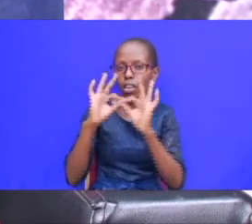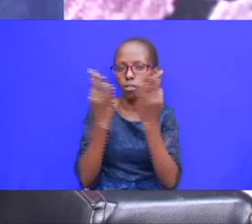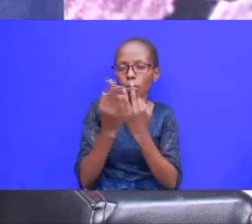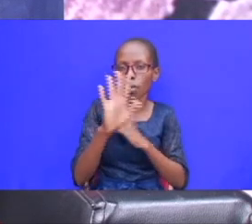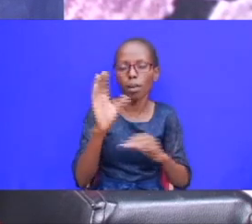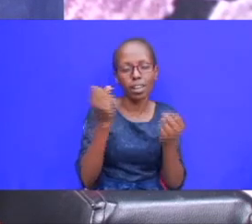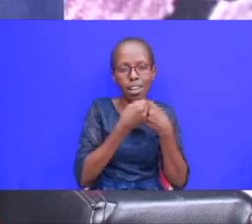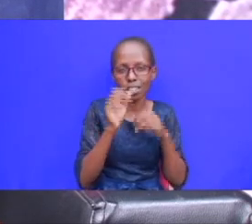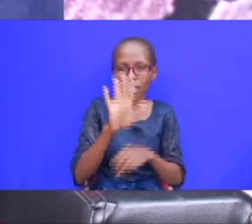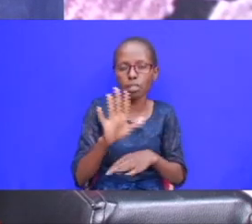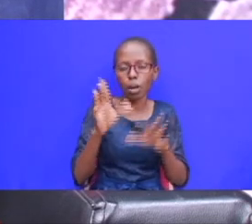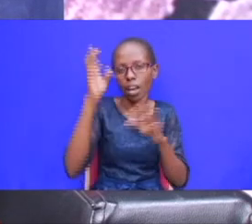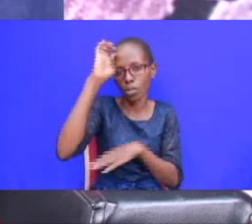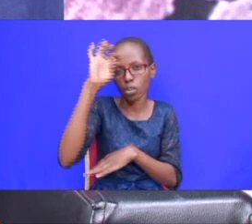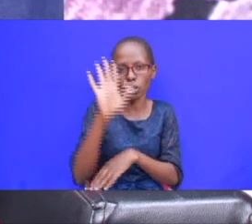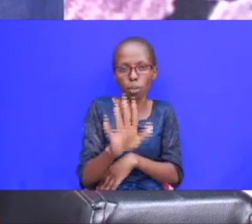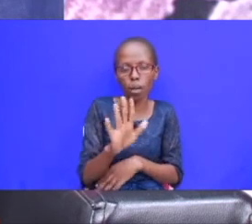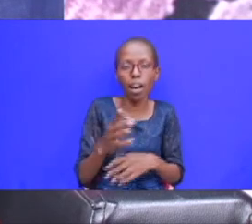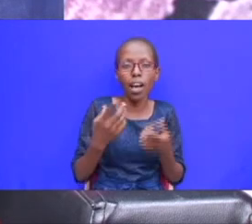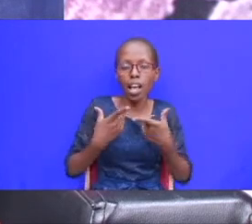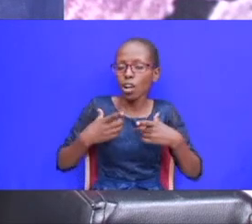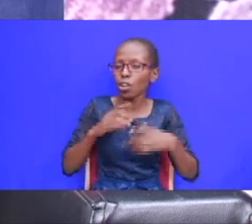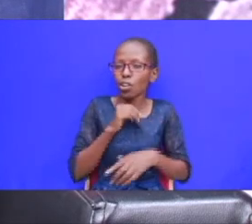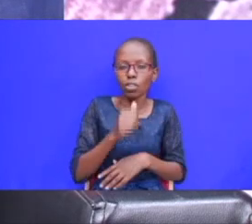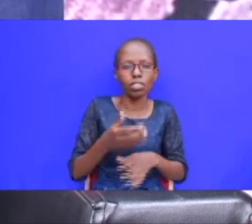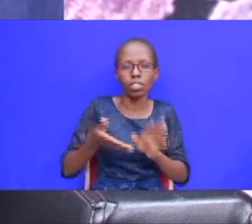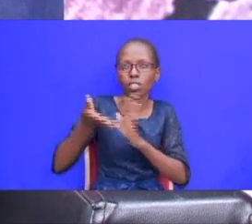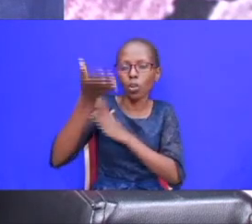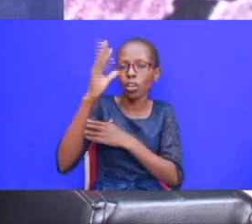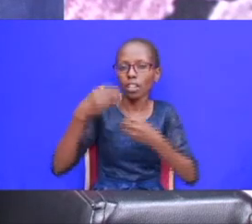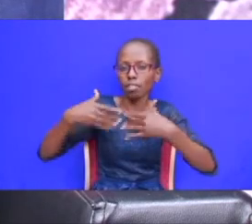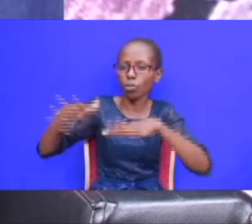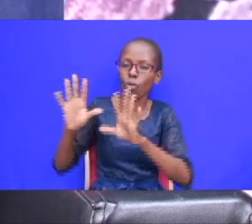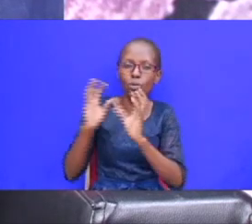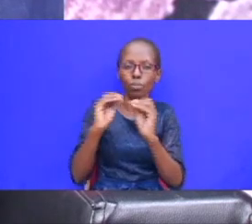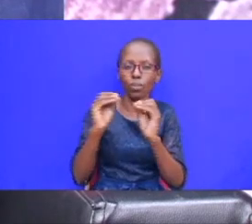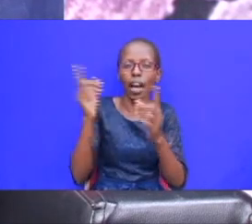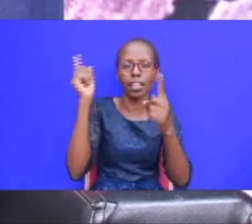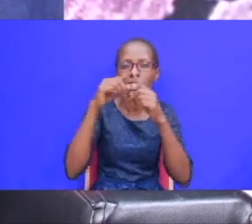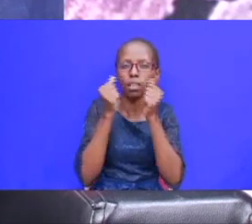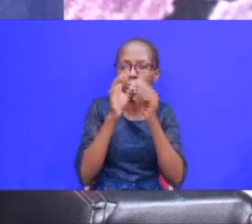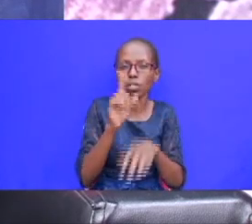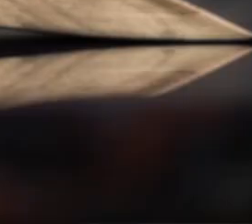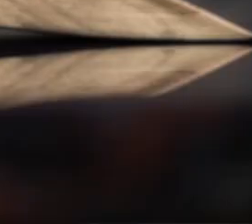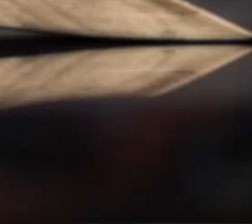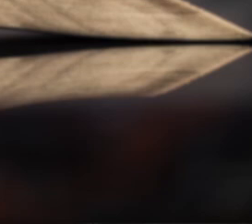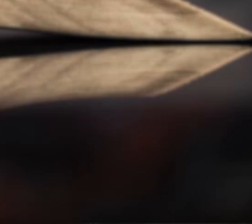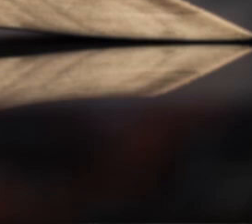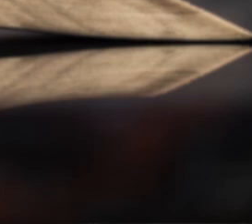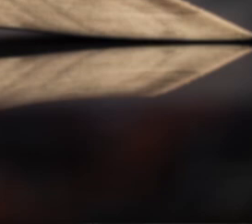in your challenges in your education don't let god go until he blesses you he says in chapter 46 of some that